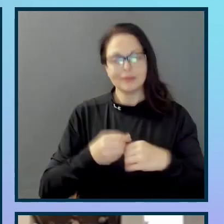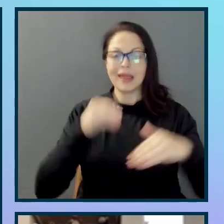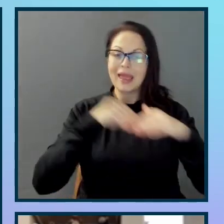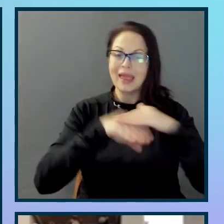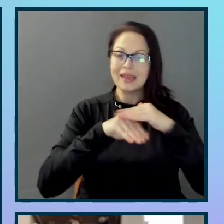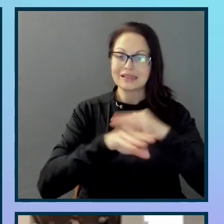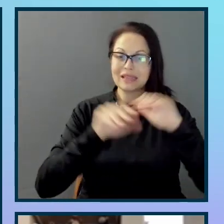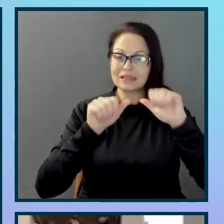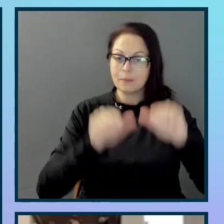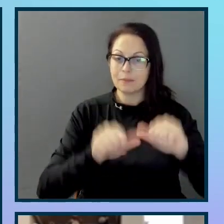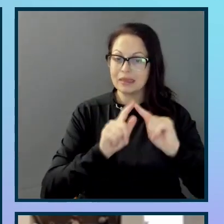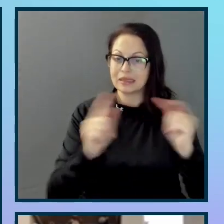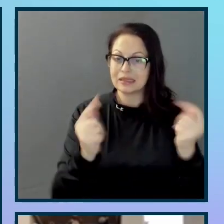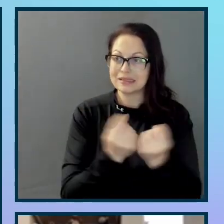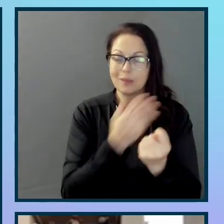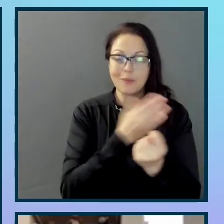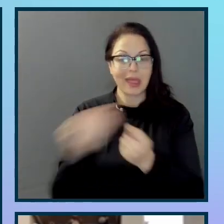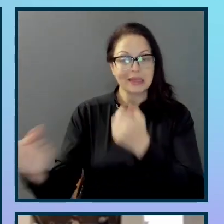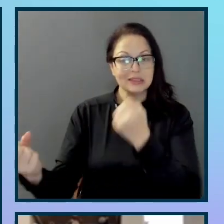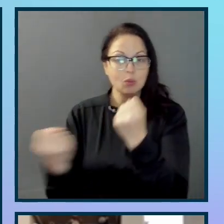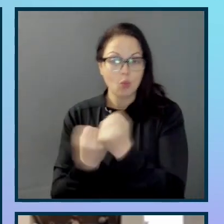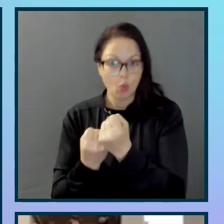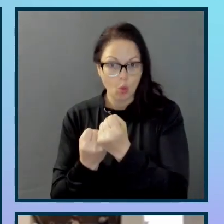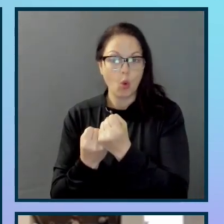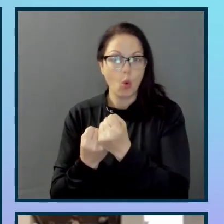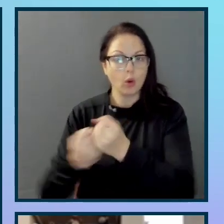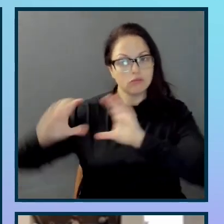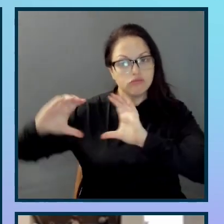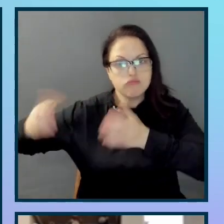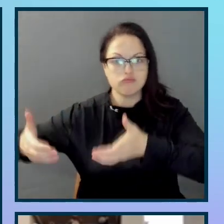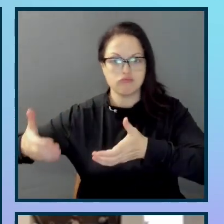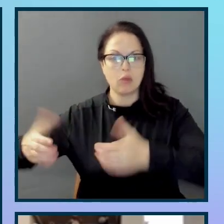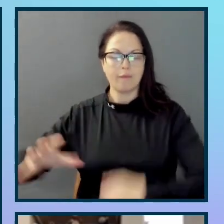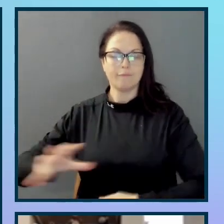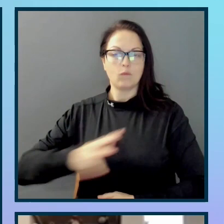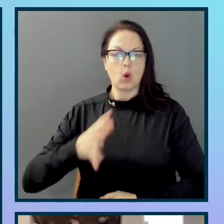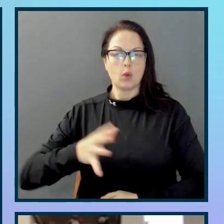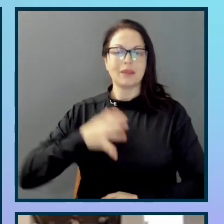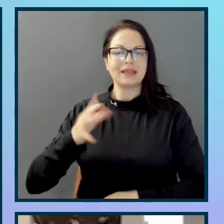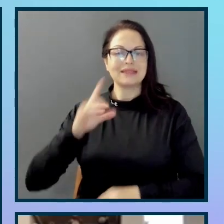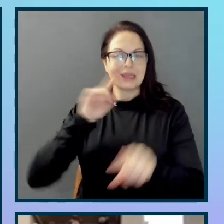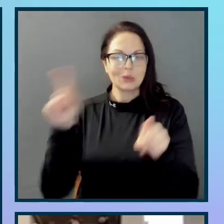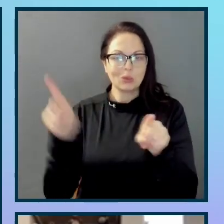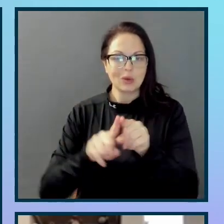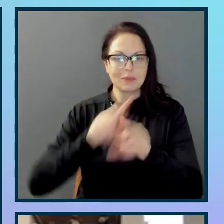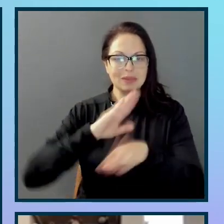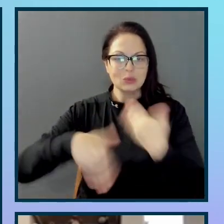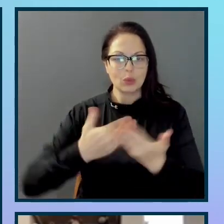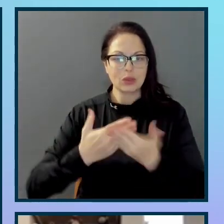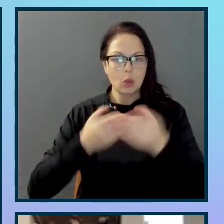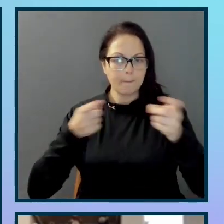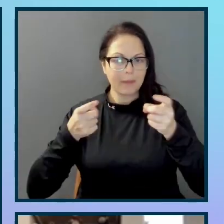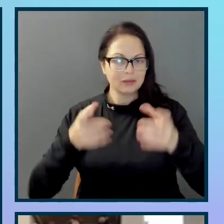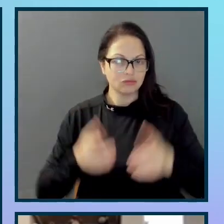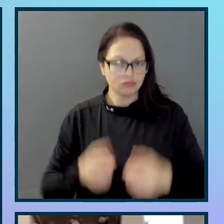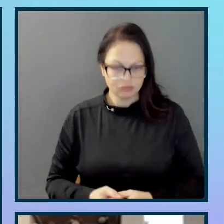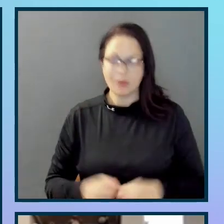supporting network through the company, all formalized and with remits other management. Clearly, it's not that simple.